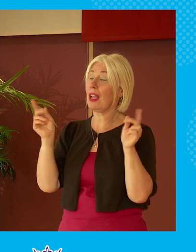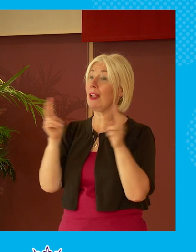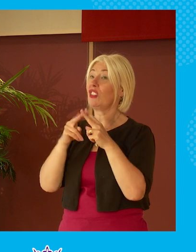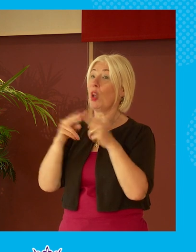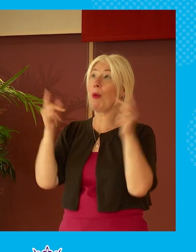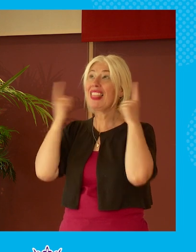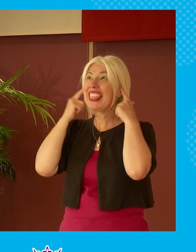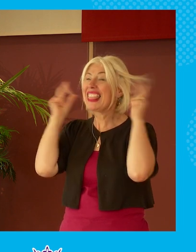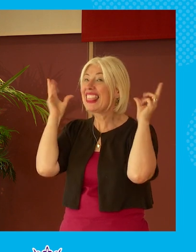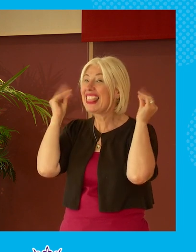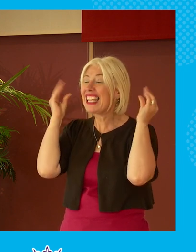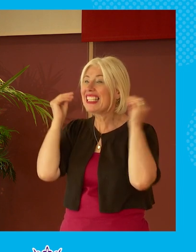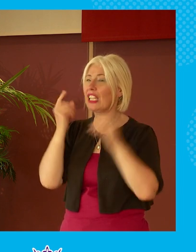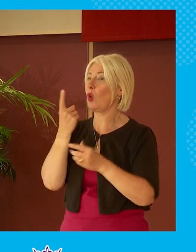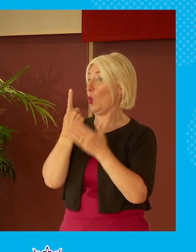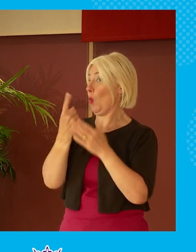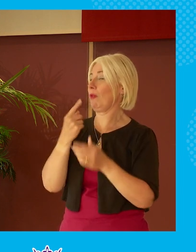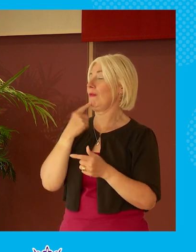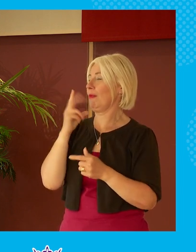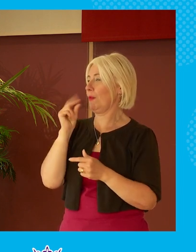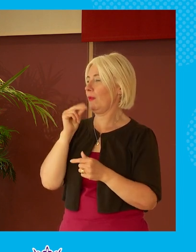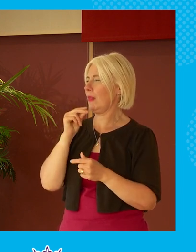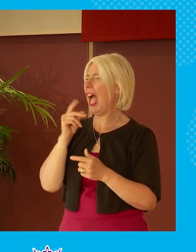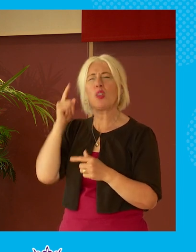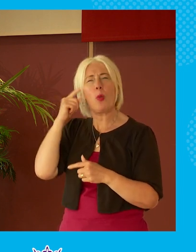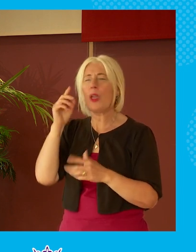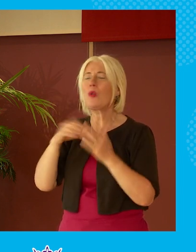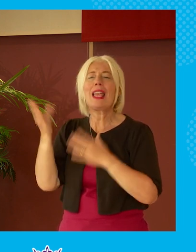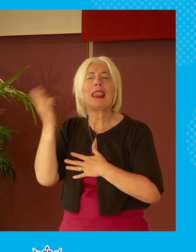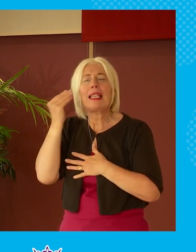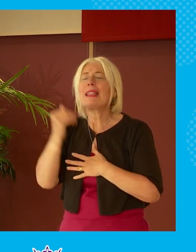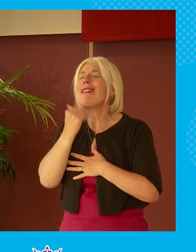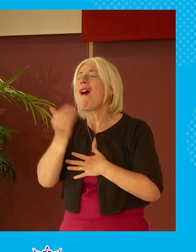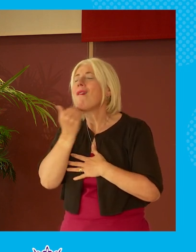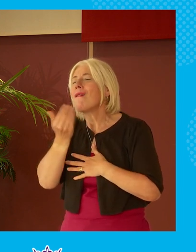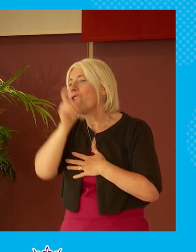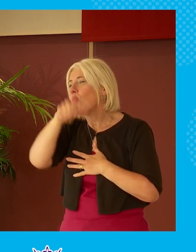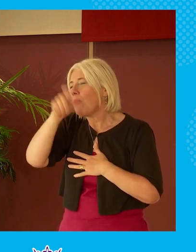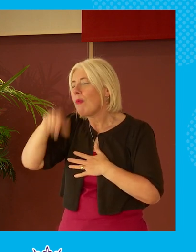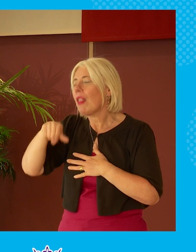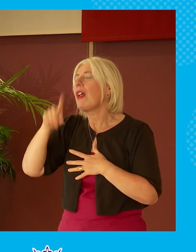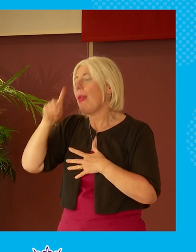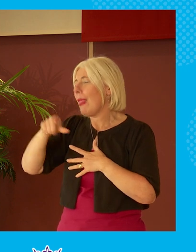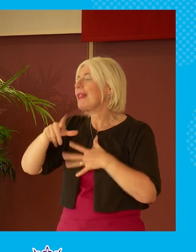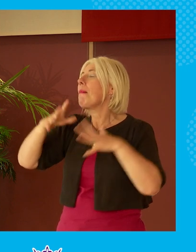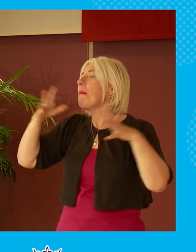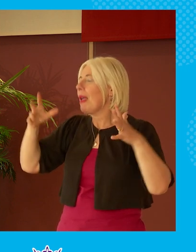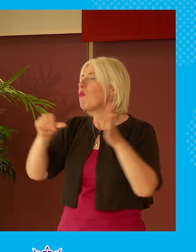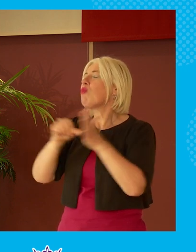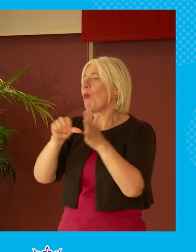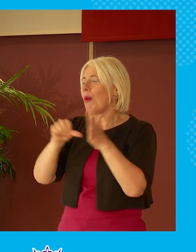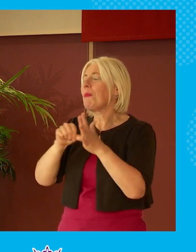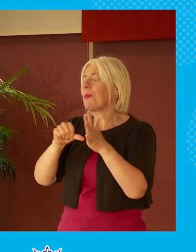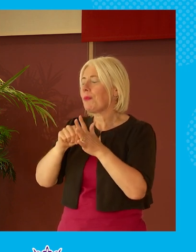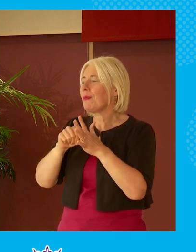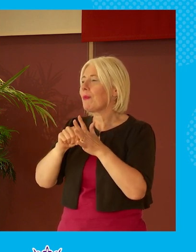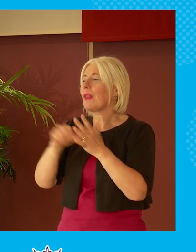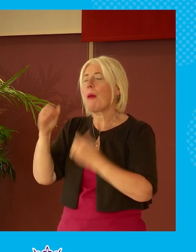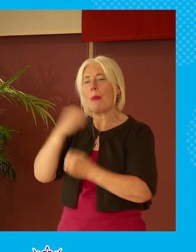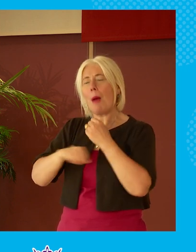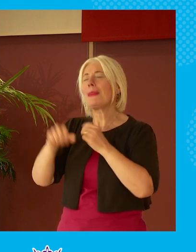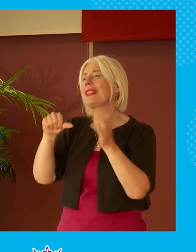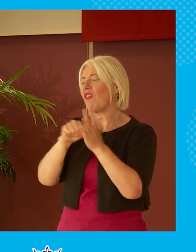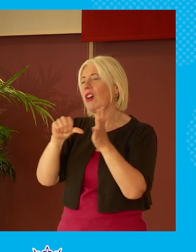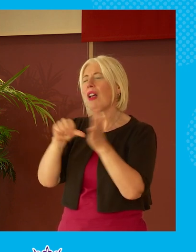or not we listen well enough to people um so for me that's it's becoming a big problem i think i think it becomes difficult